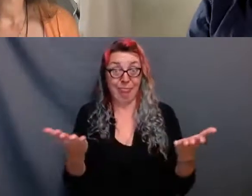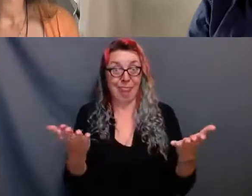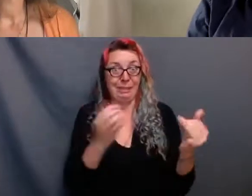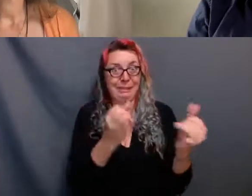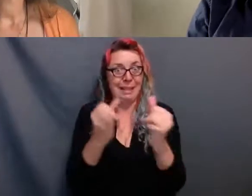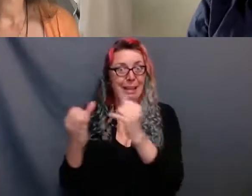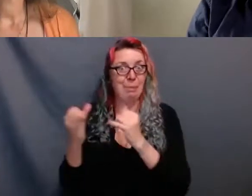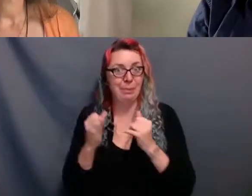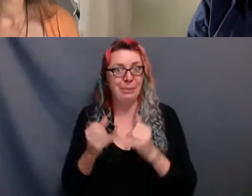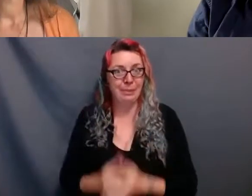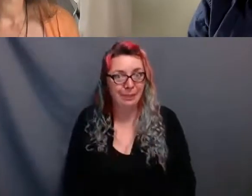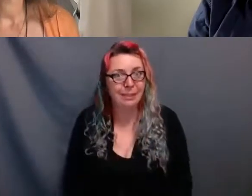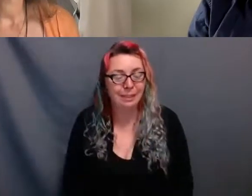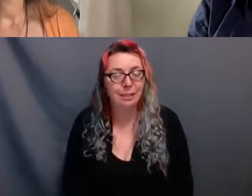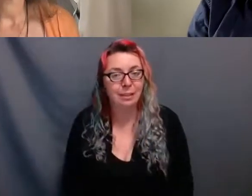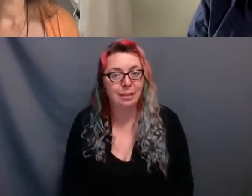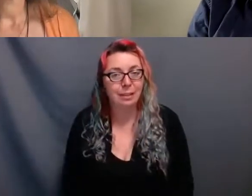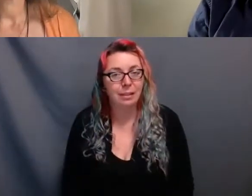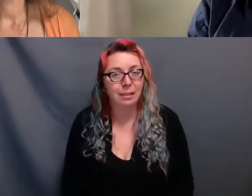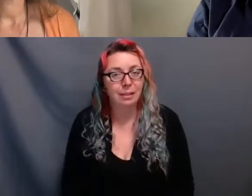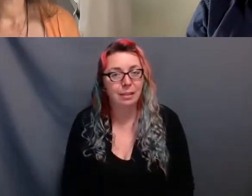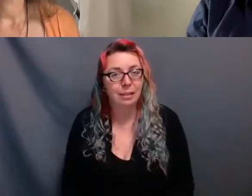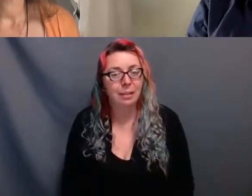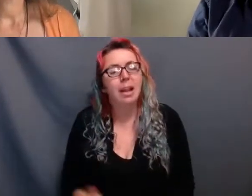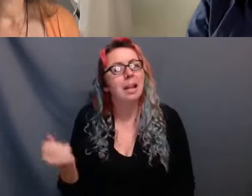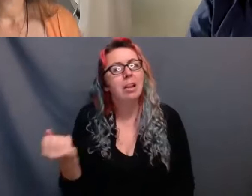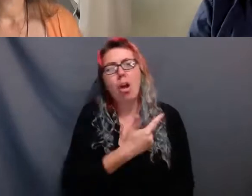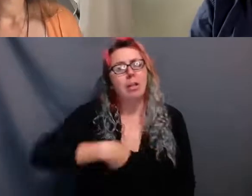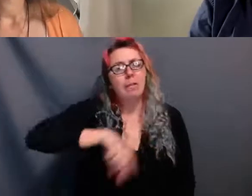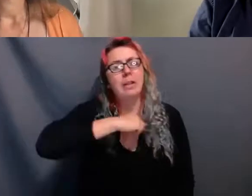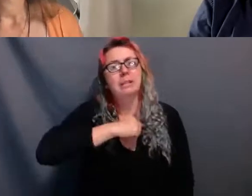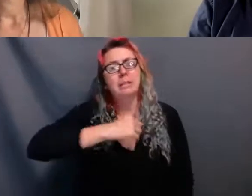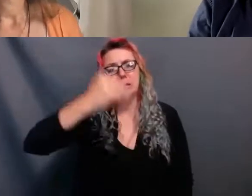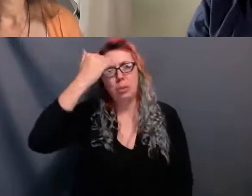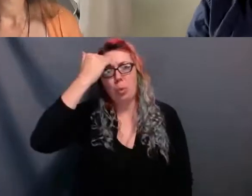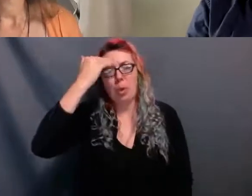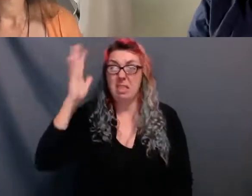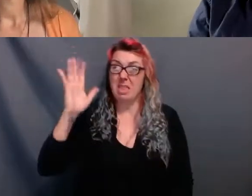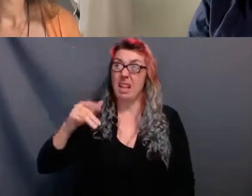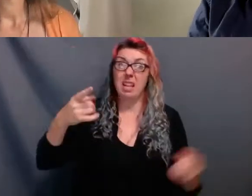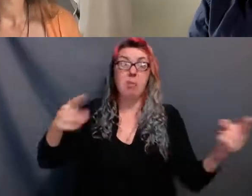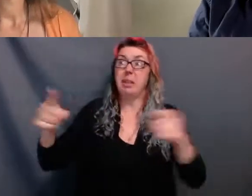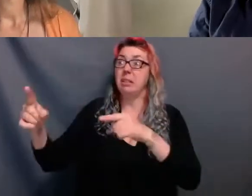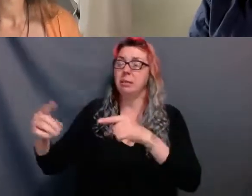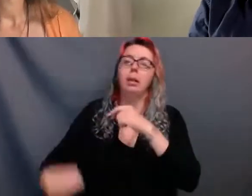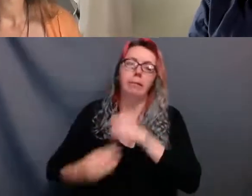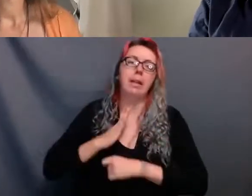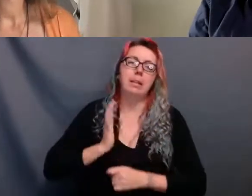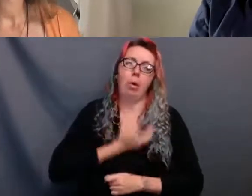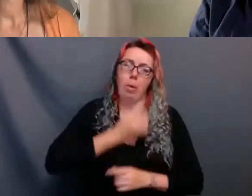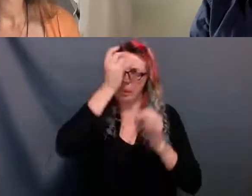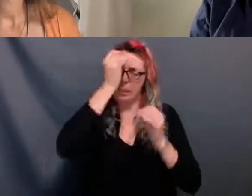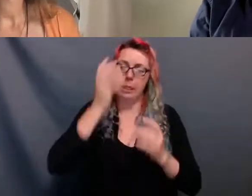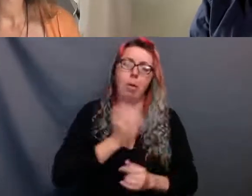are under any illusions that this reality affects our present selves. Our ability to engage with the work